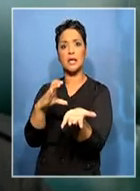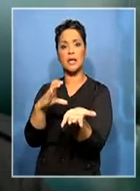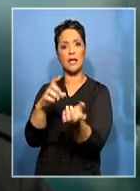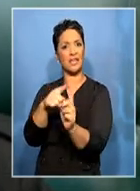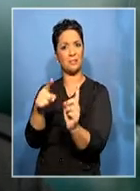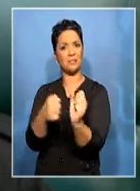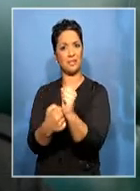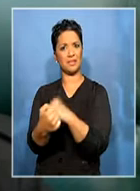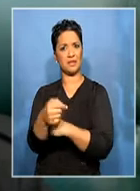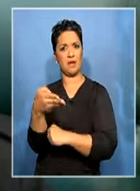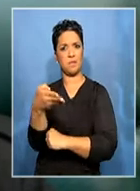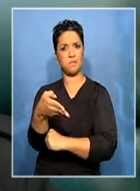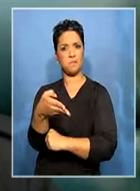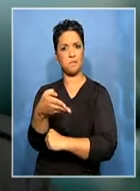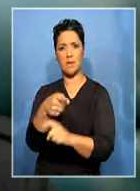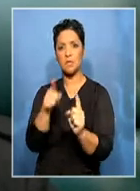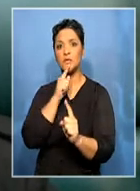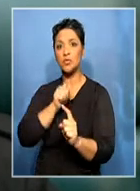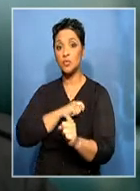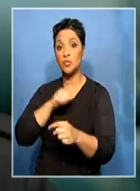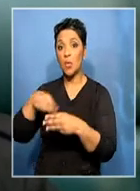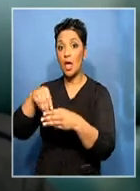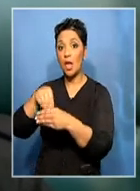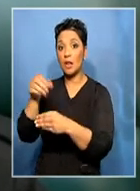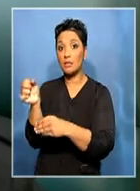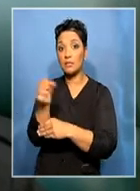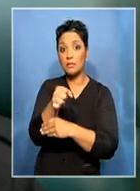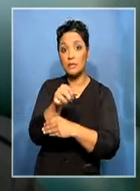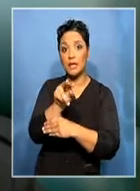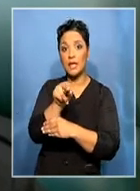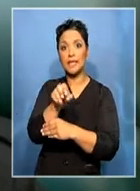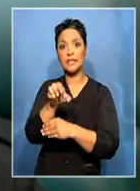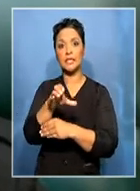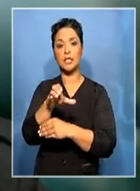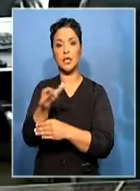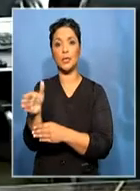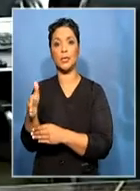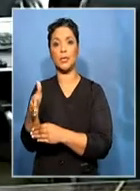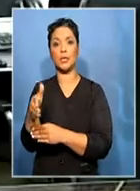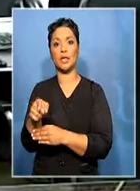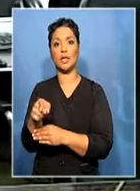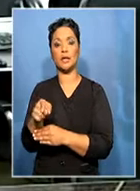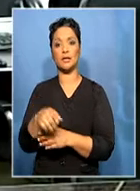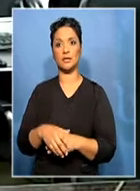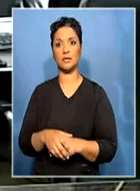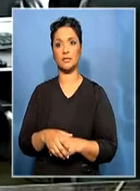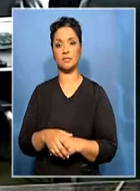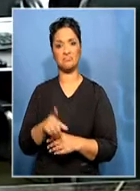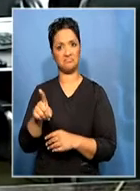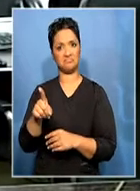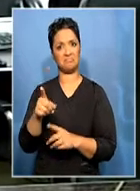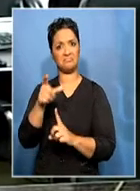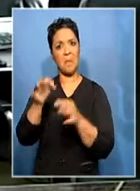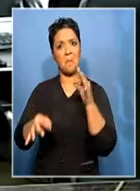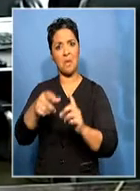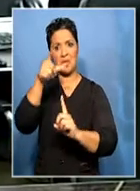structure so that the work that is happening in the party does talk to the work in parliament. A seasoned politician,